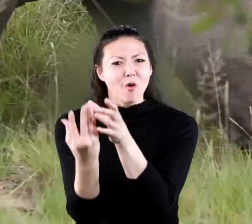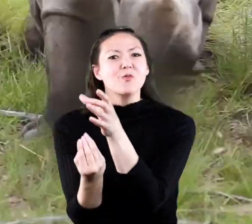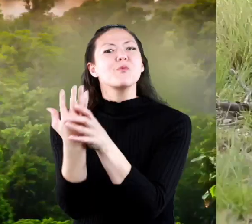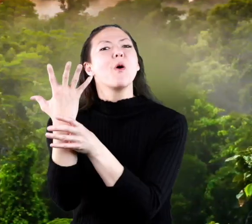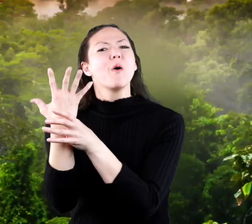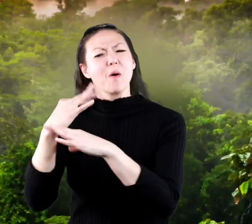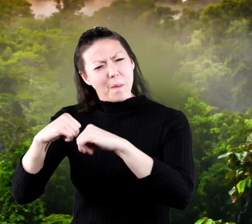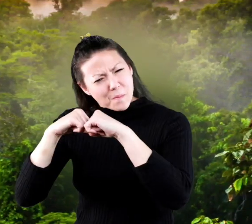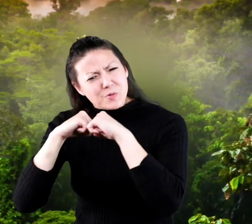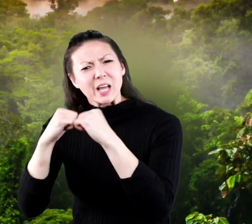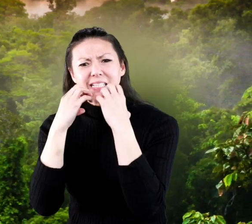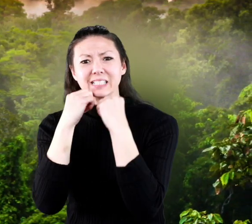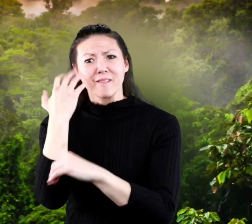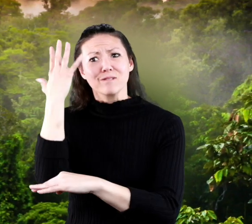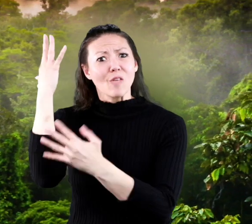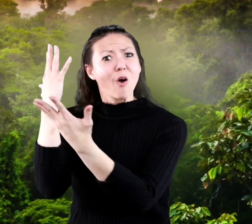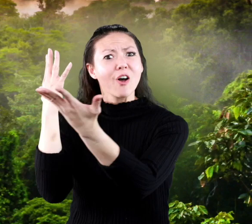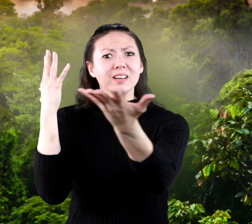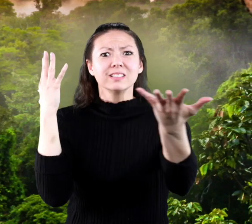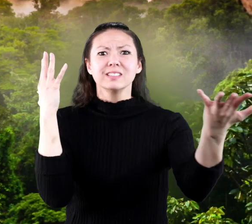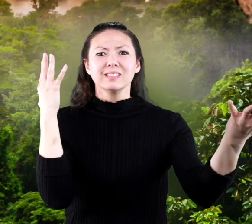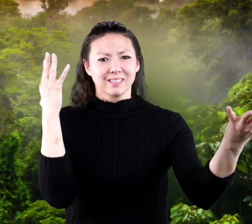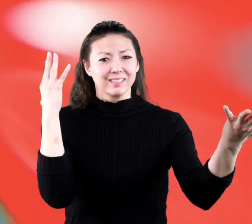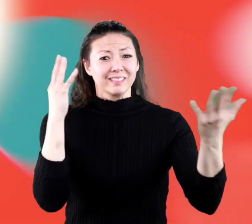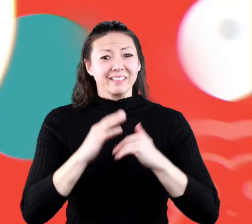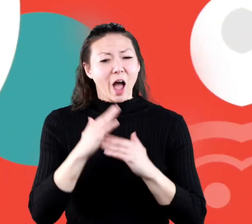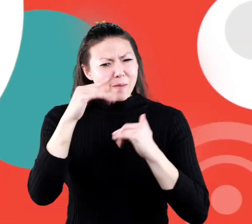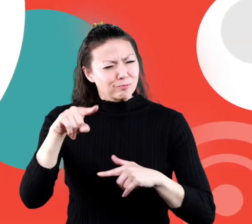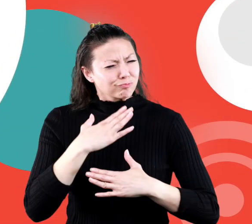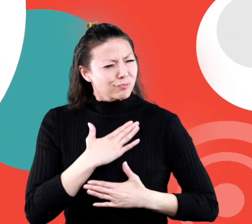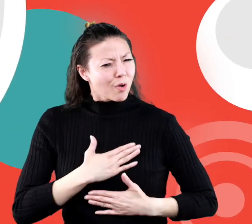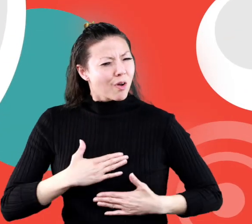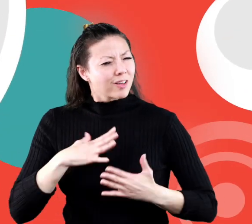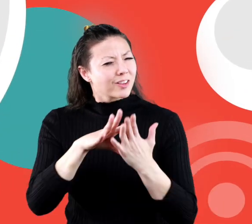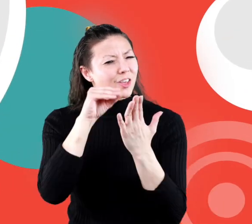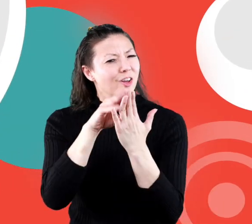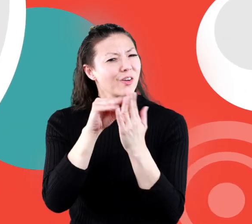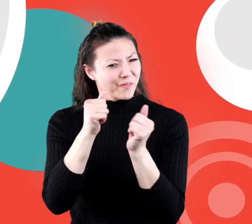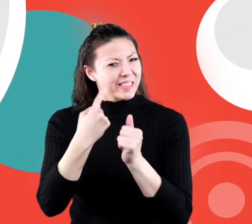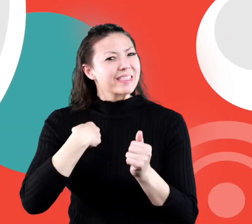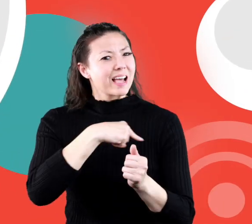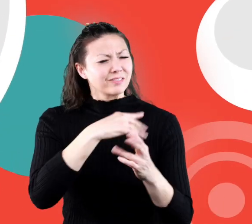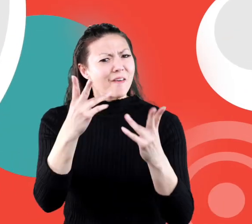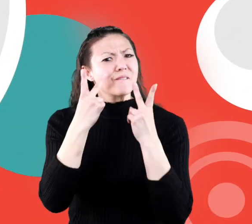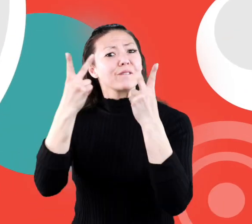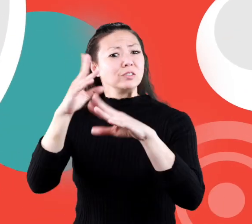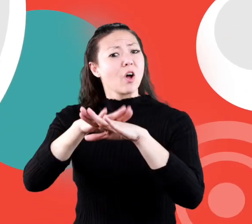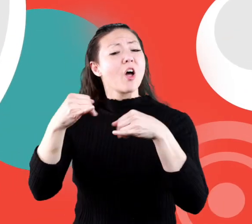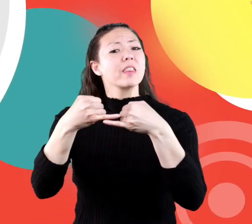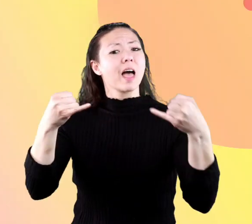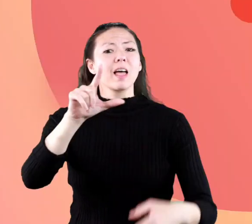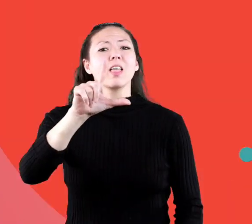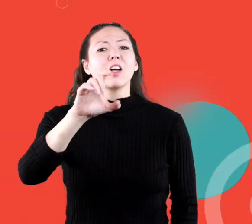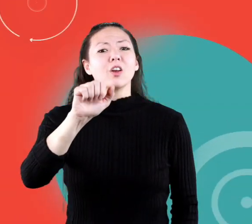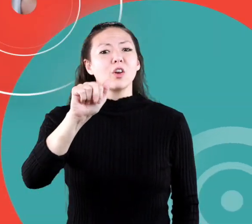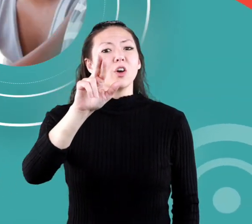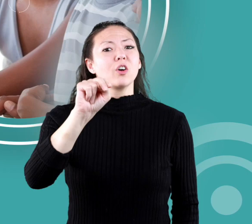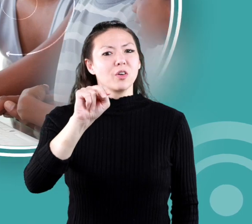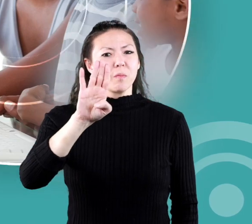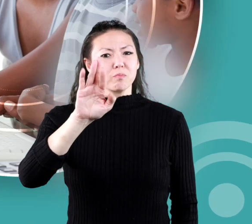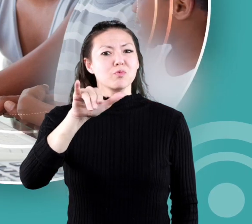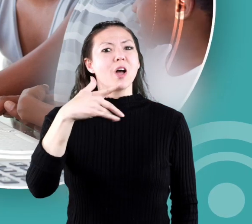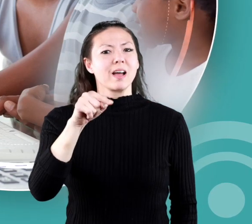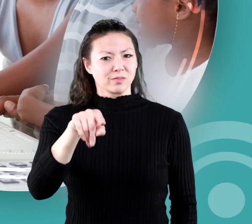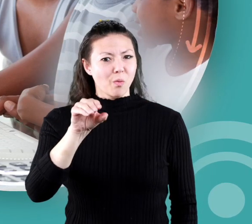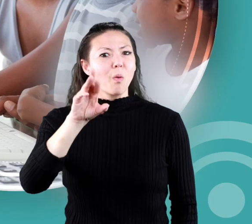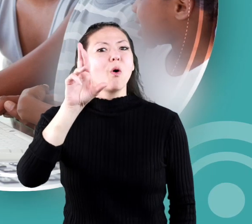let's protect our forests hope you had fun learning with us visit us at learnbright